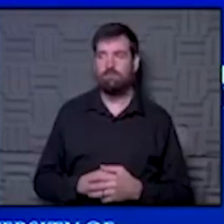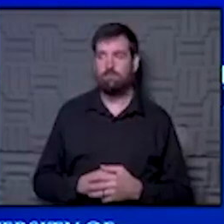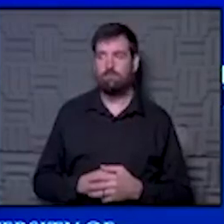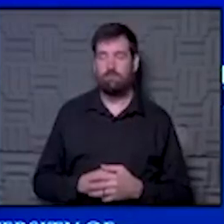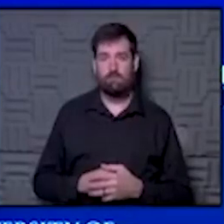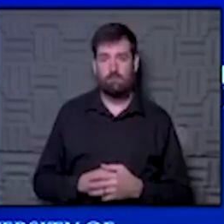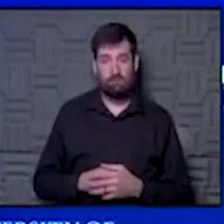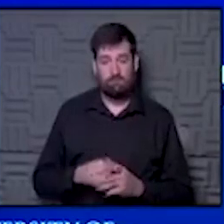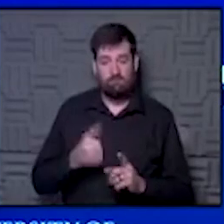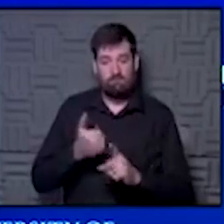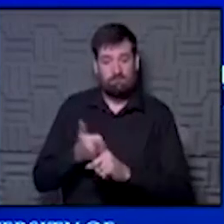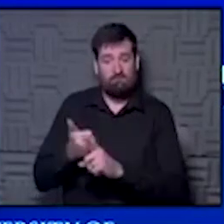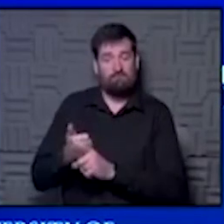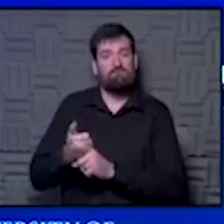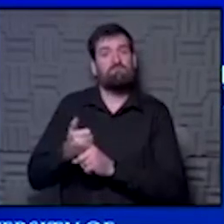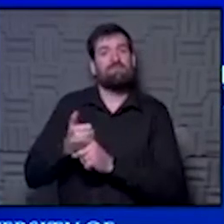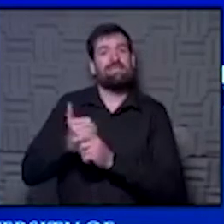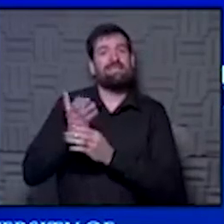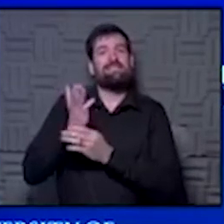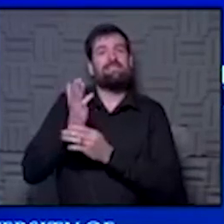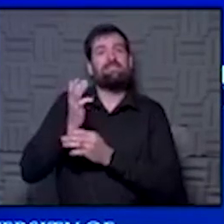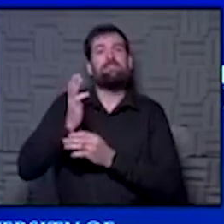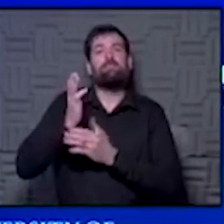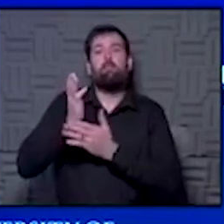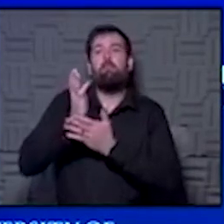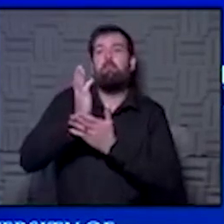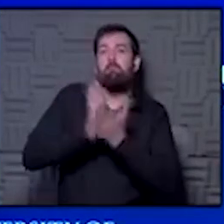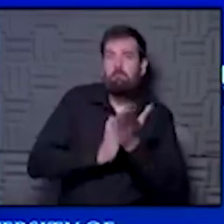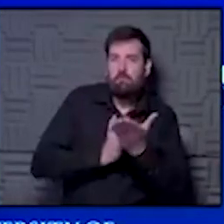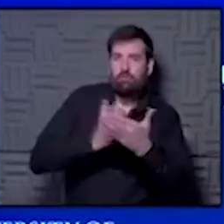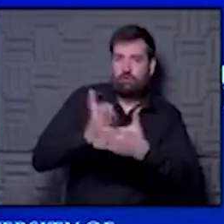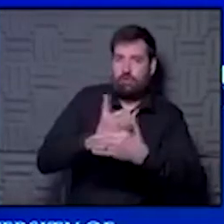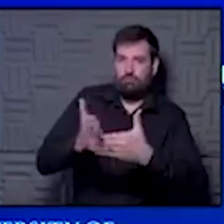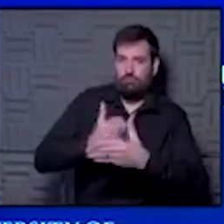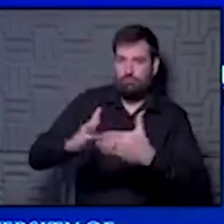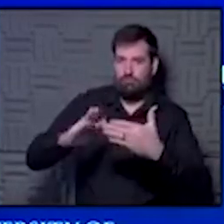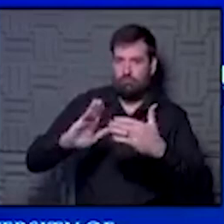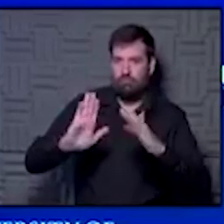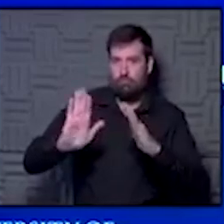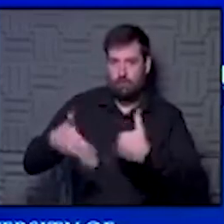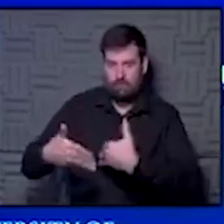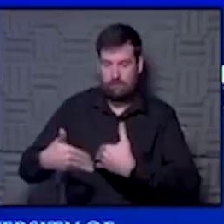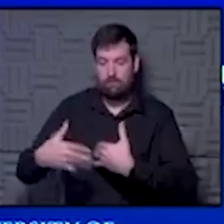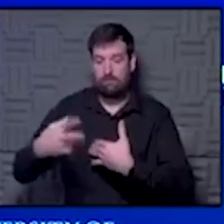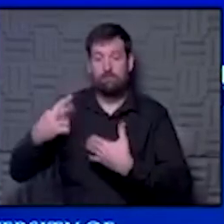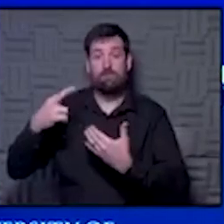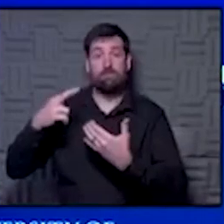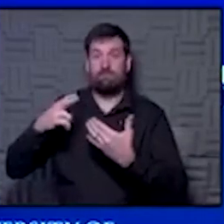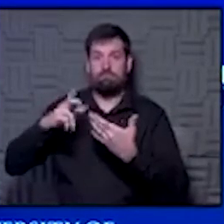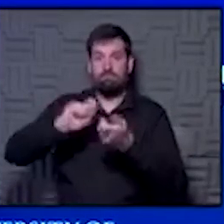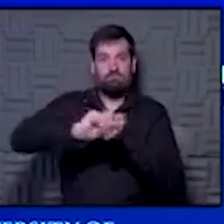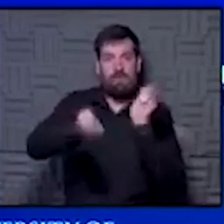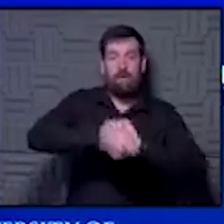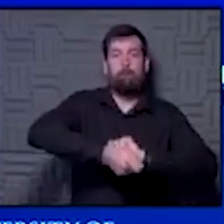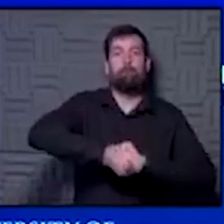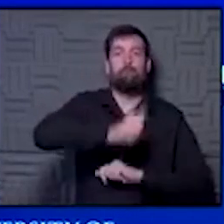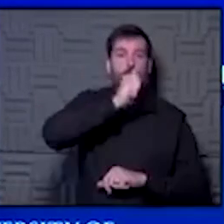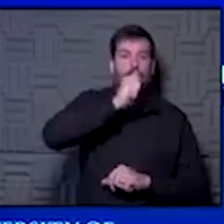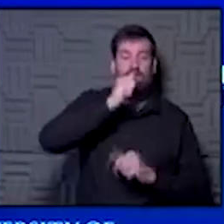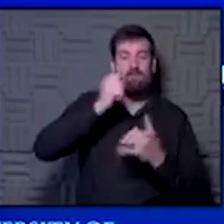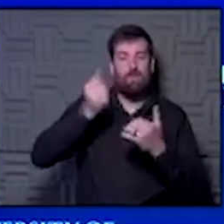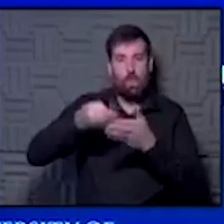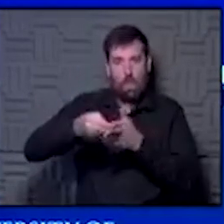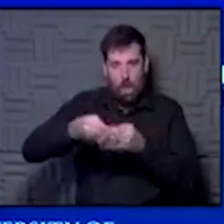80 of those beds are in semi-private rooms. We converted those to private. So that's a loss of 45 beds. So that's the first thing. The second thing